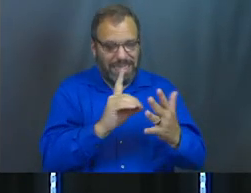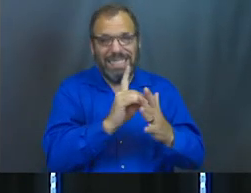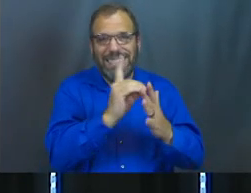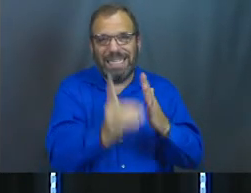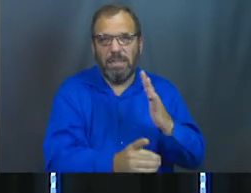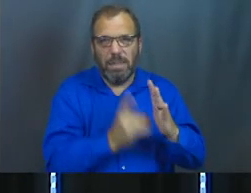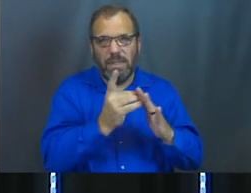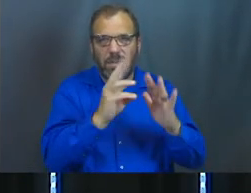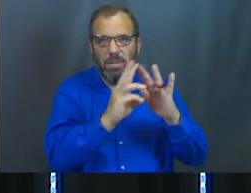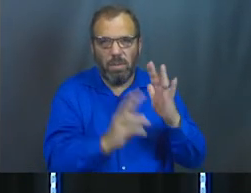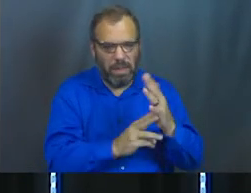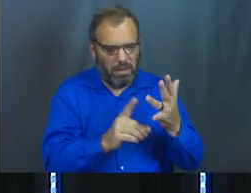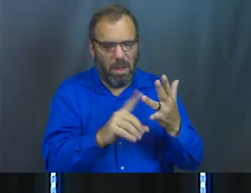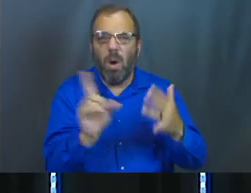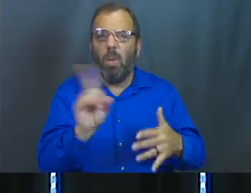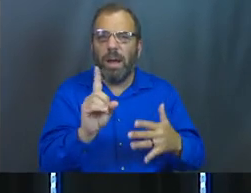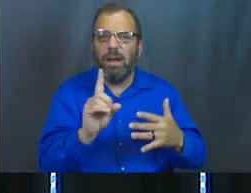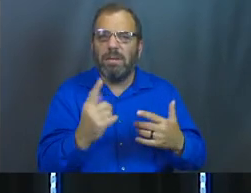Where's his heart at?